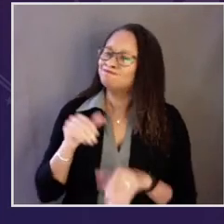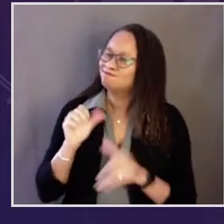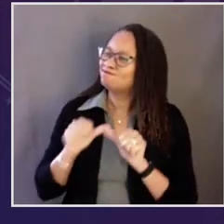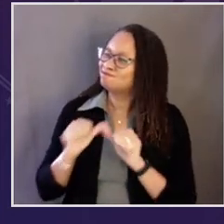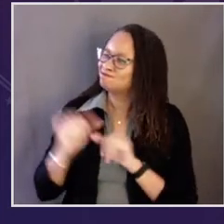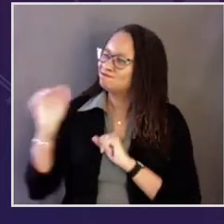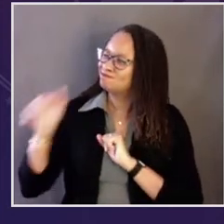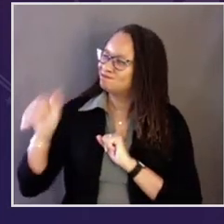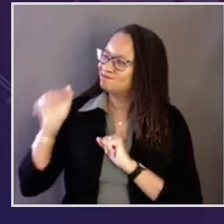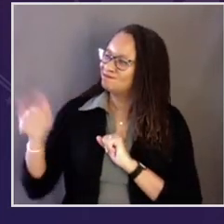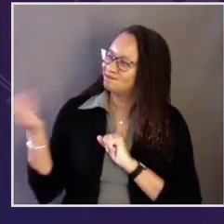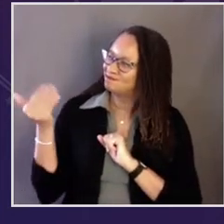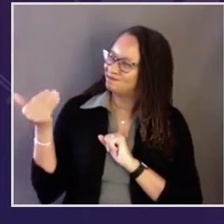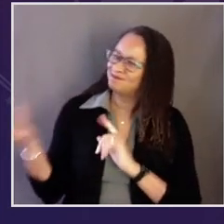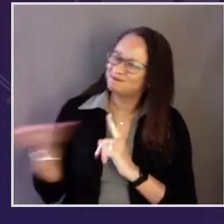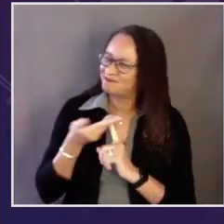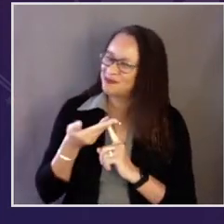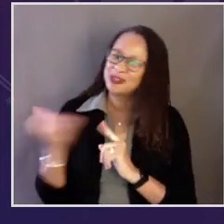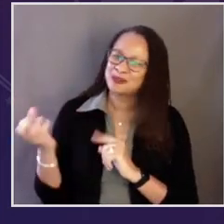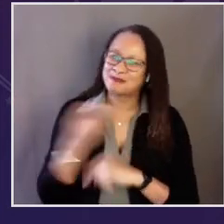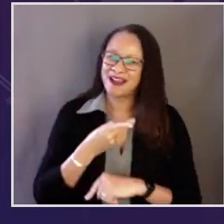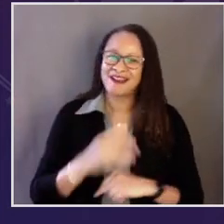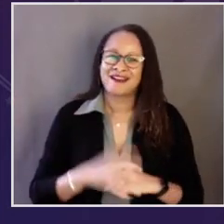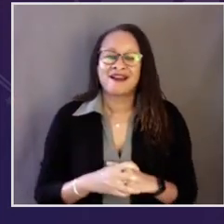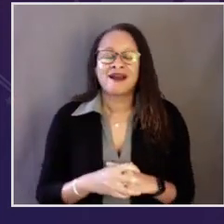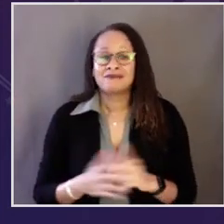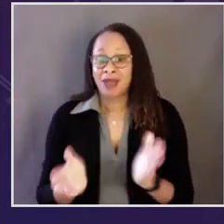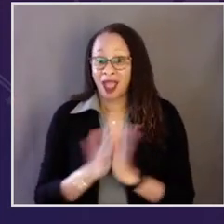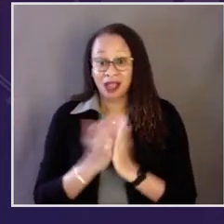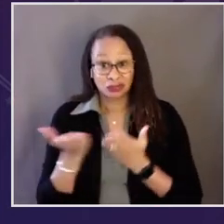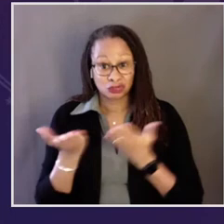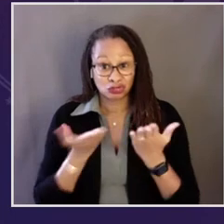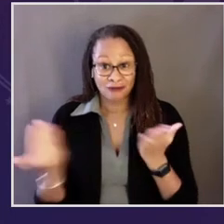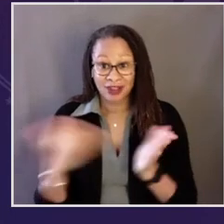job. But I was persistent.